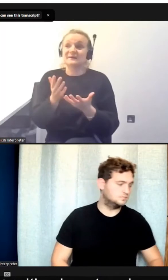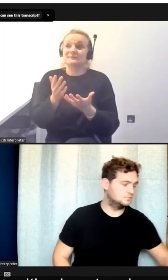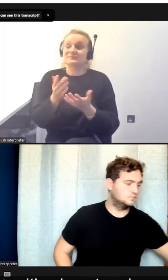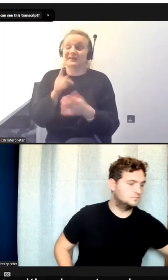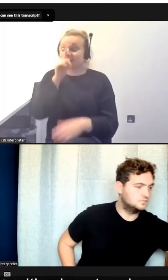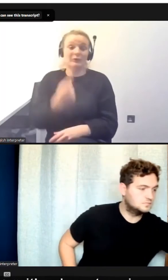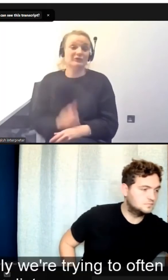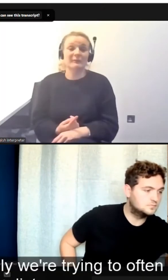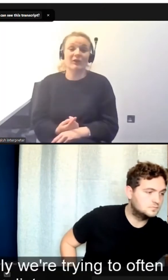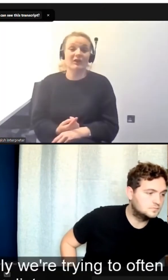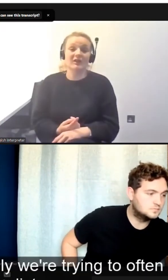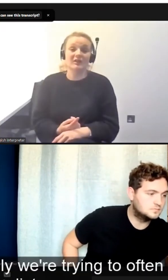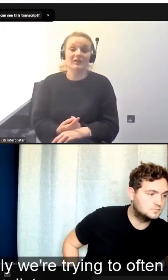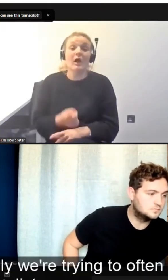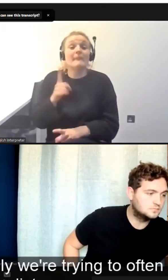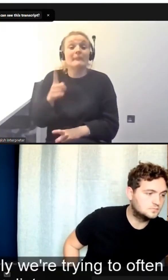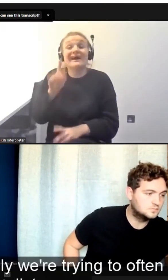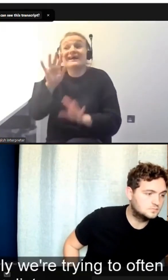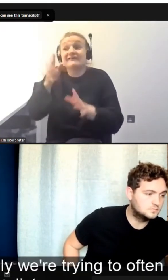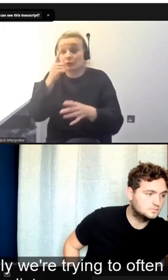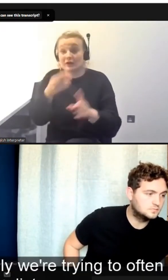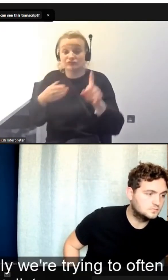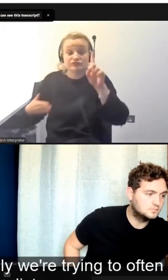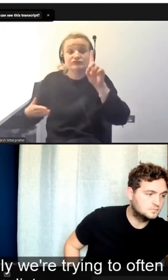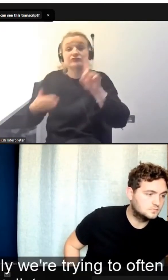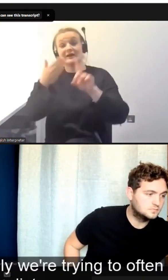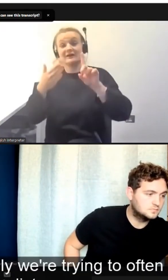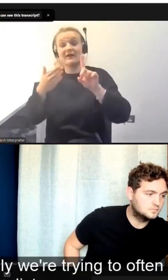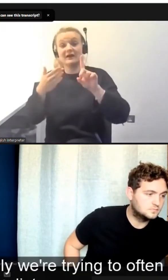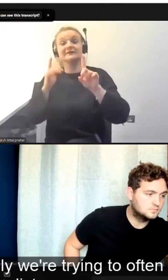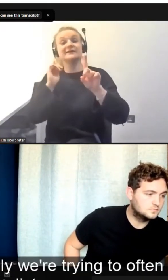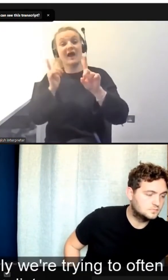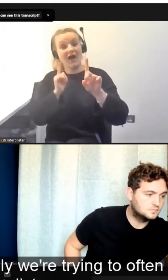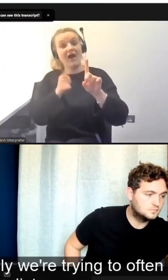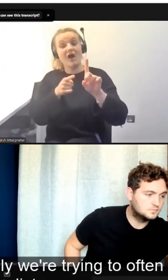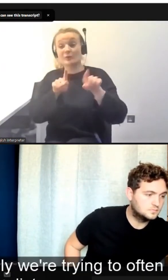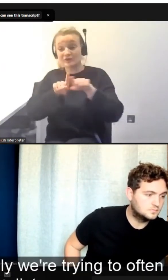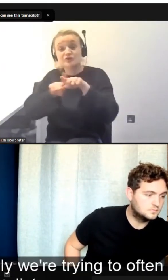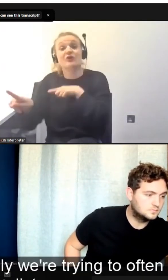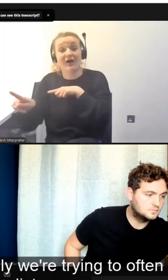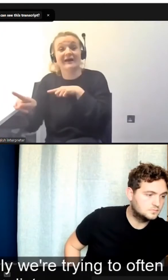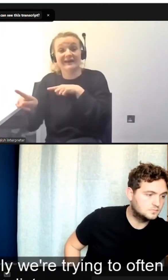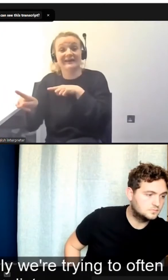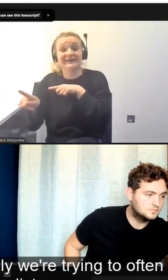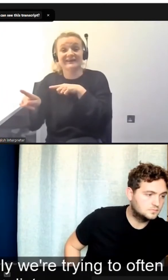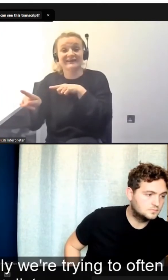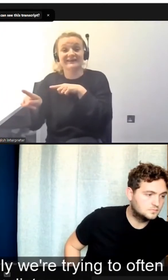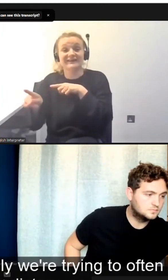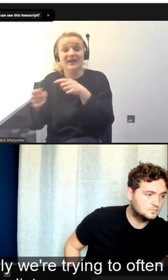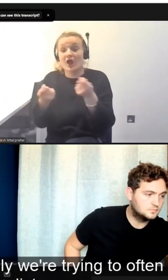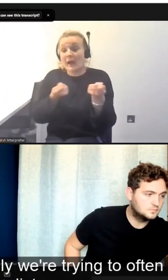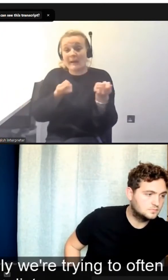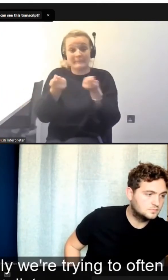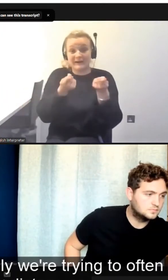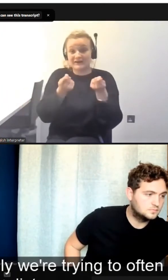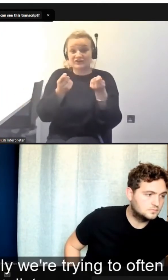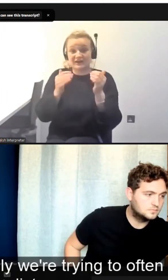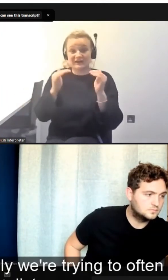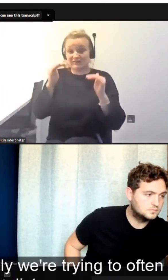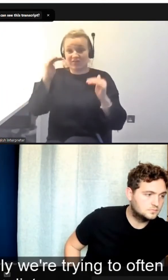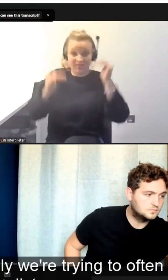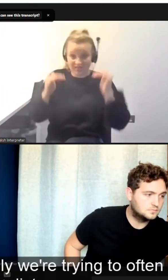impossibility, but I think even recognizing that actually we're trying to often manage things that are contradictory